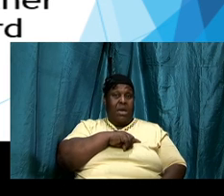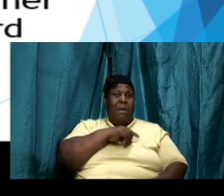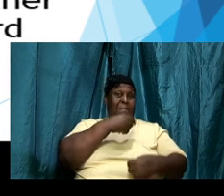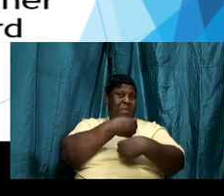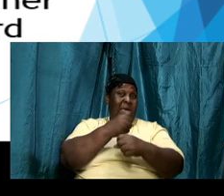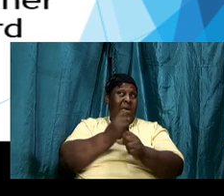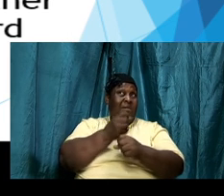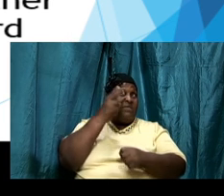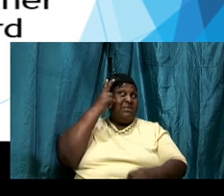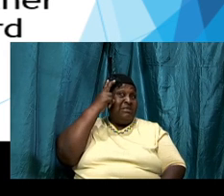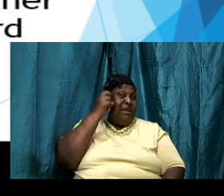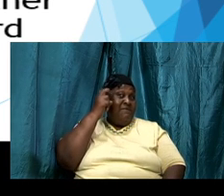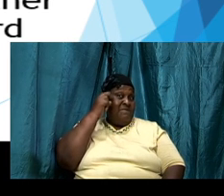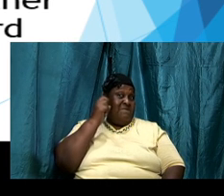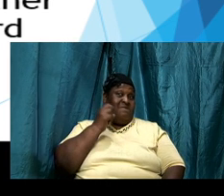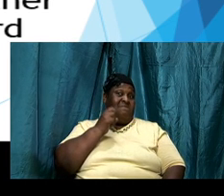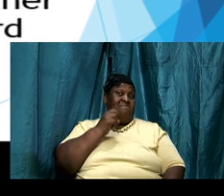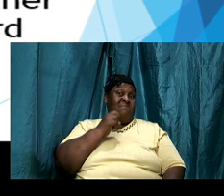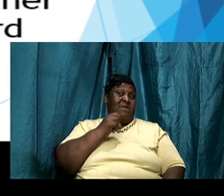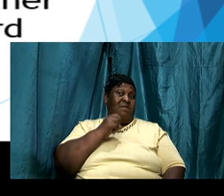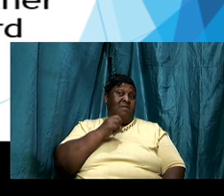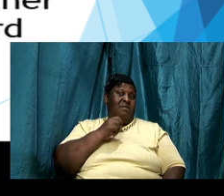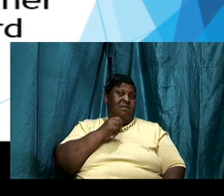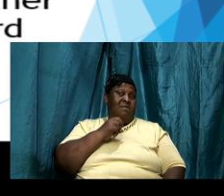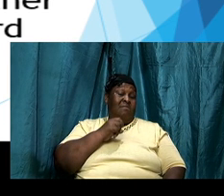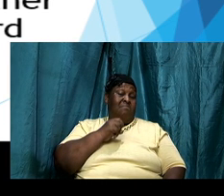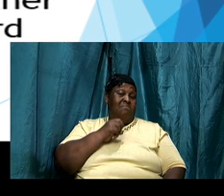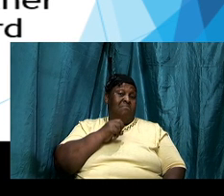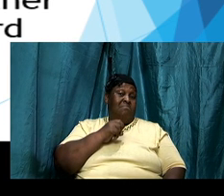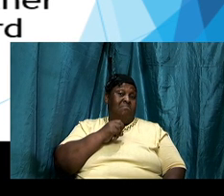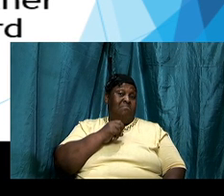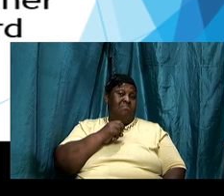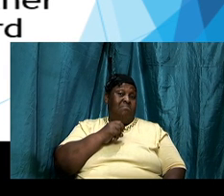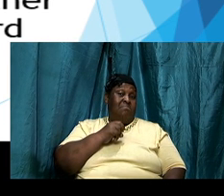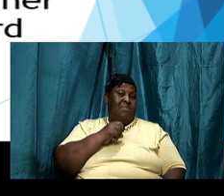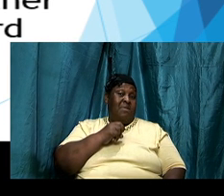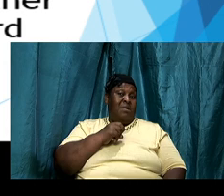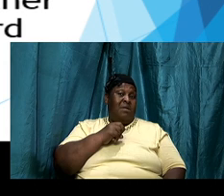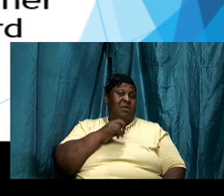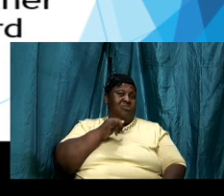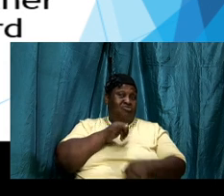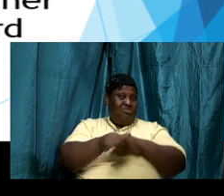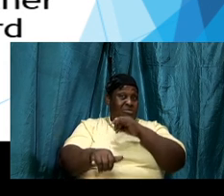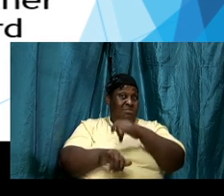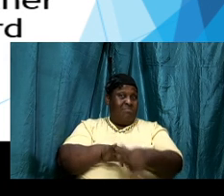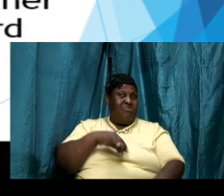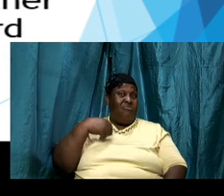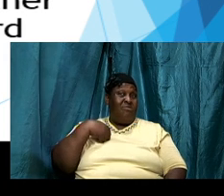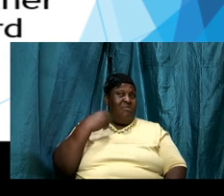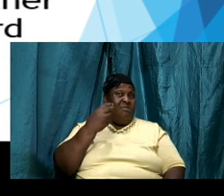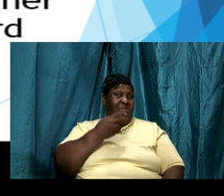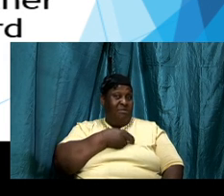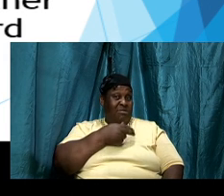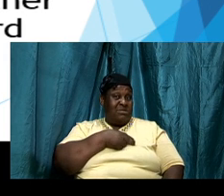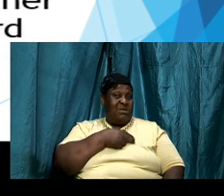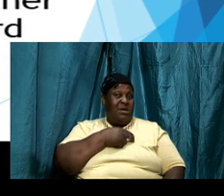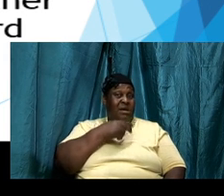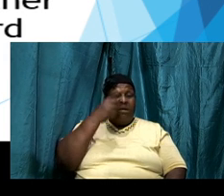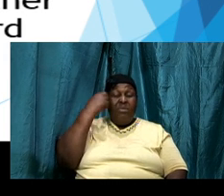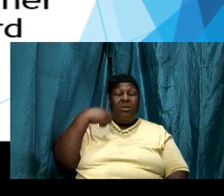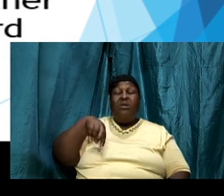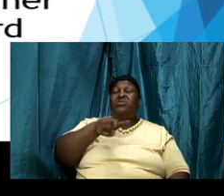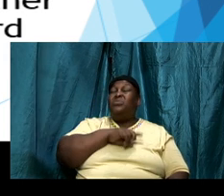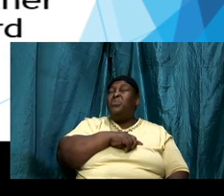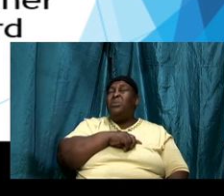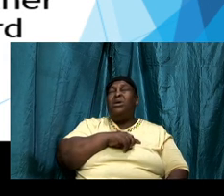the sword of the spirit that we have which is the word of God we are using our hands